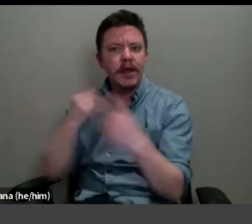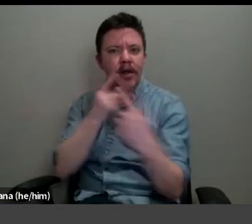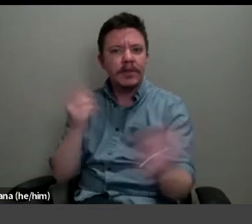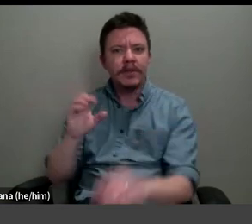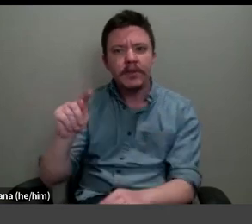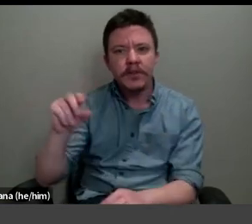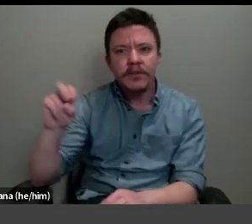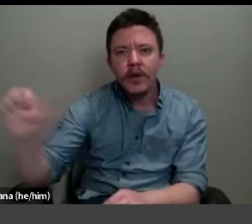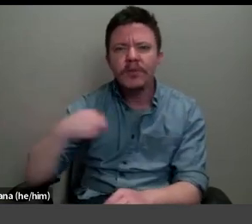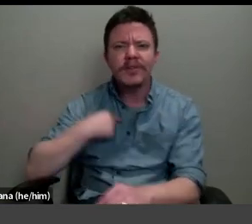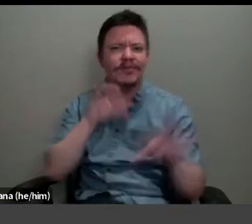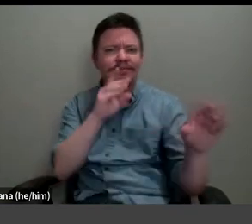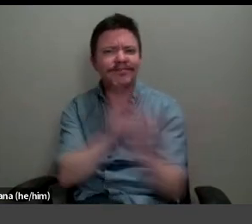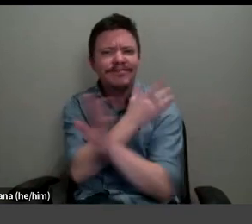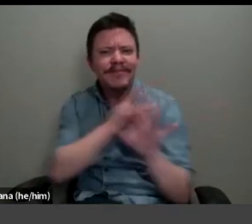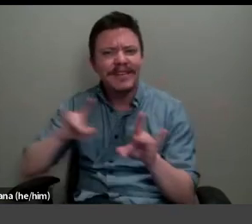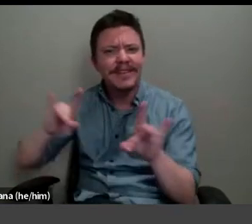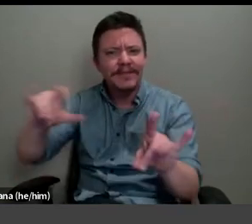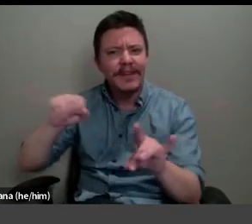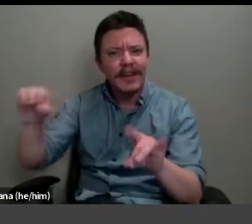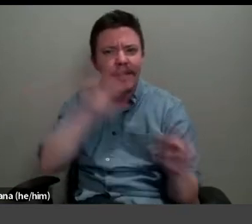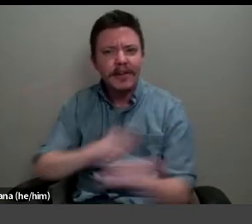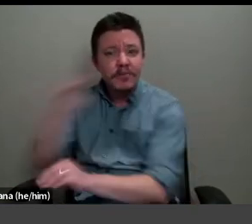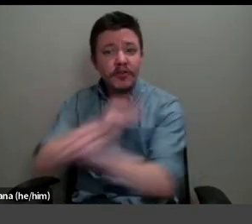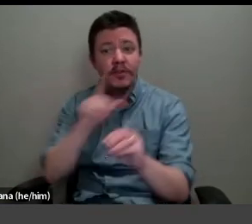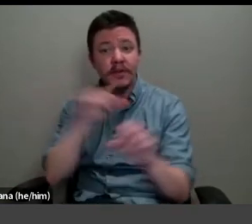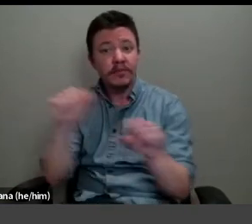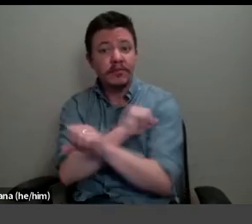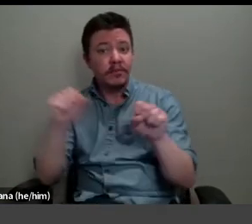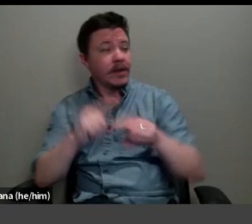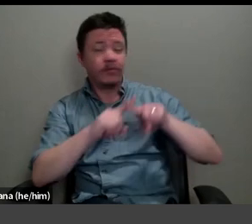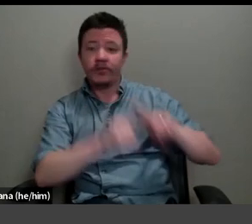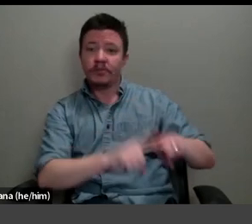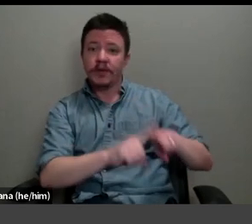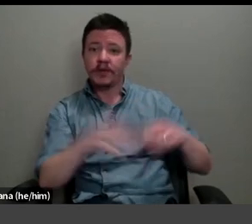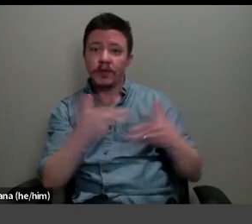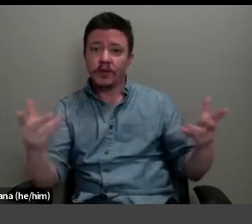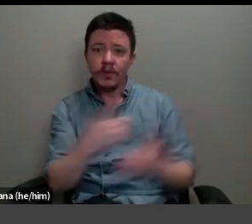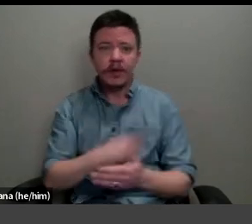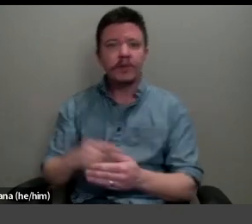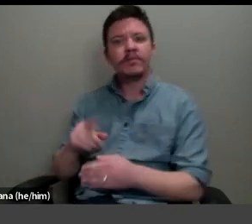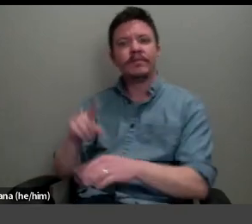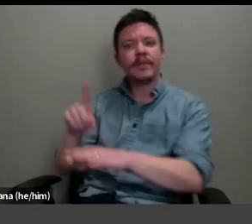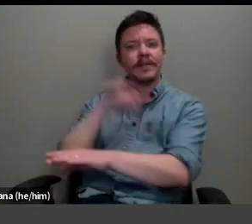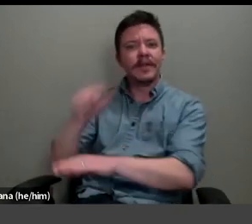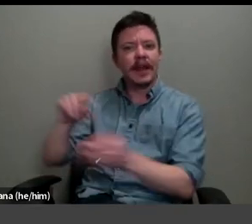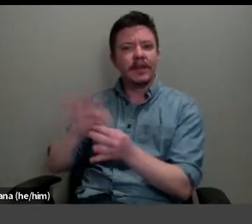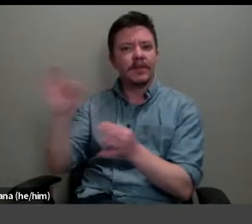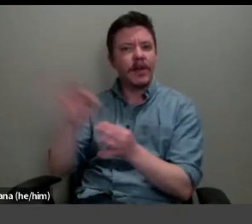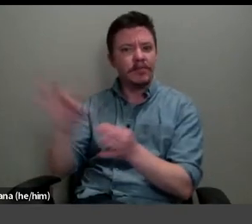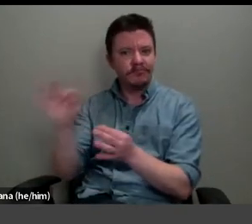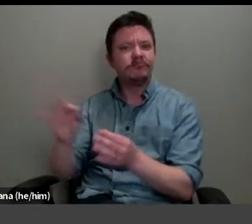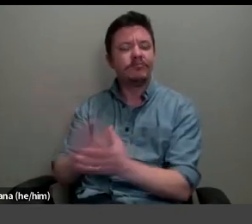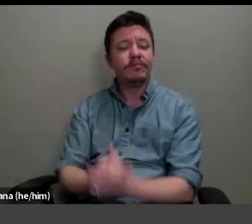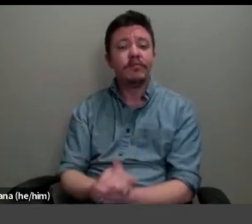movements, may directly owe their rhetoric to his observation of the length of thread. But while